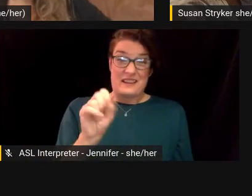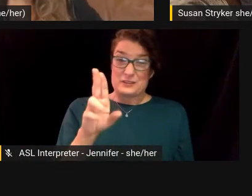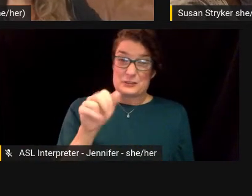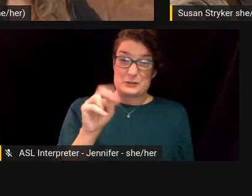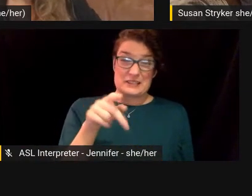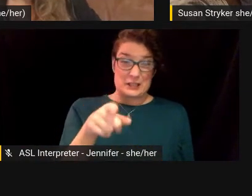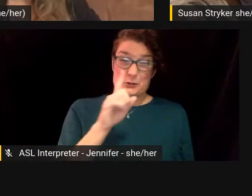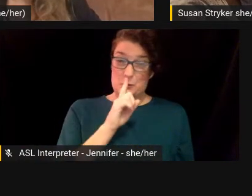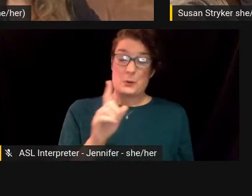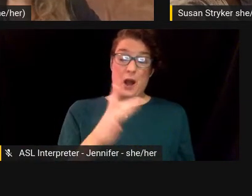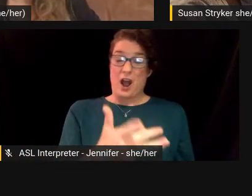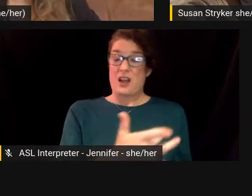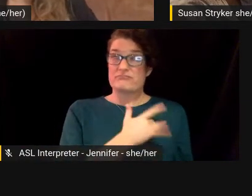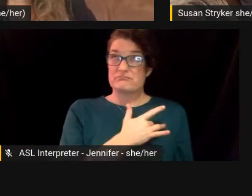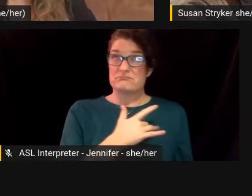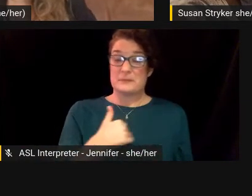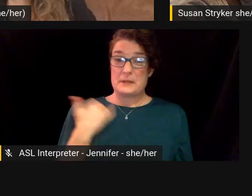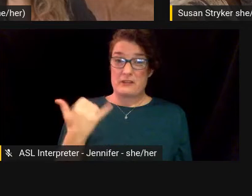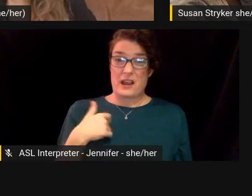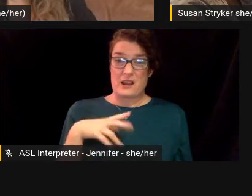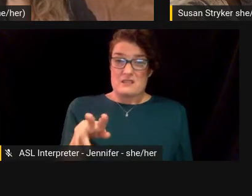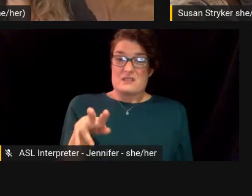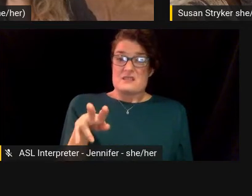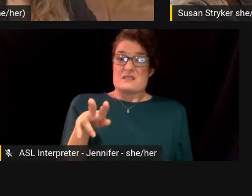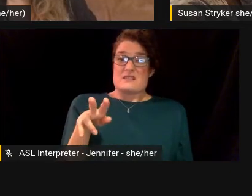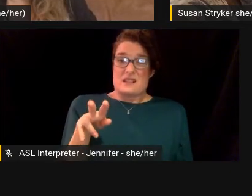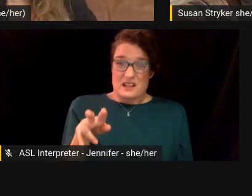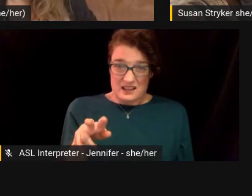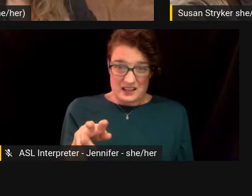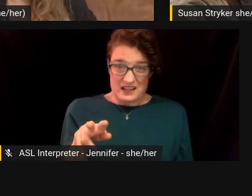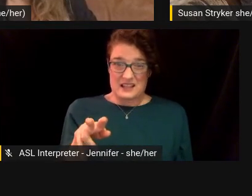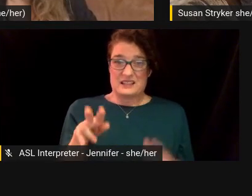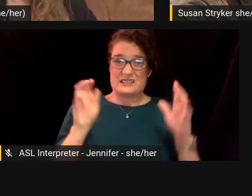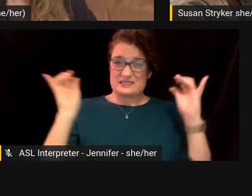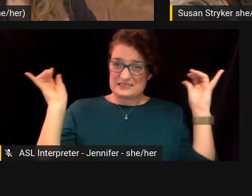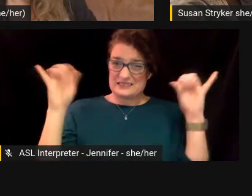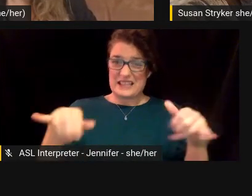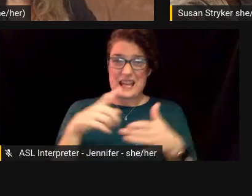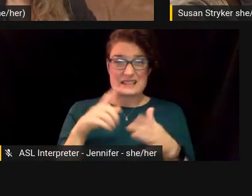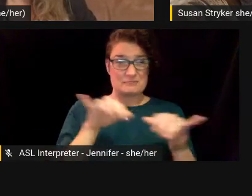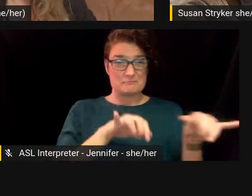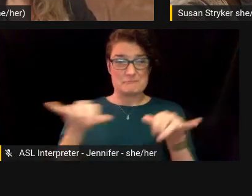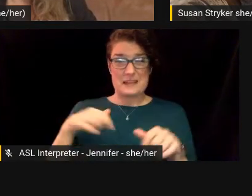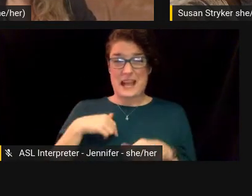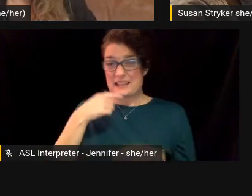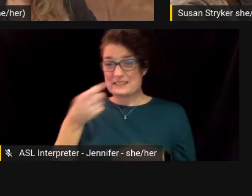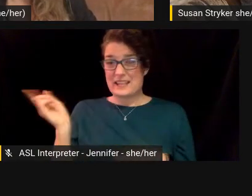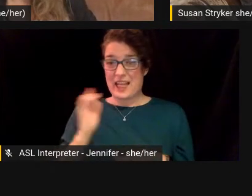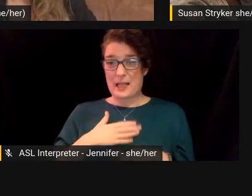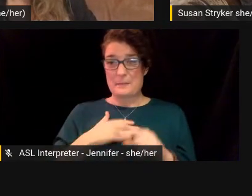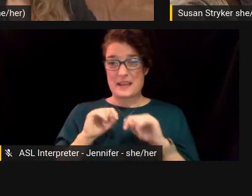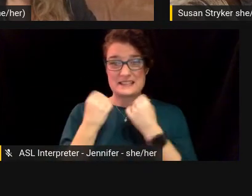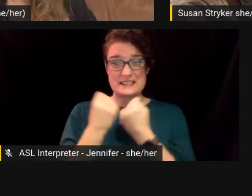speaking to me right now. I'm like, this is literally, yeah, this is literally what I tell my team all the time.